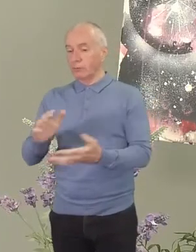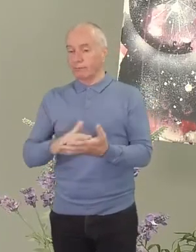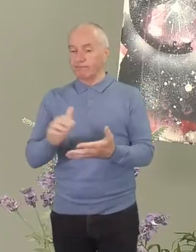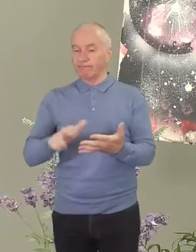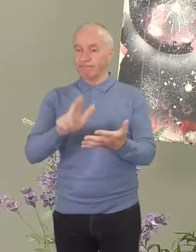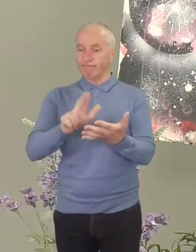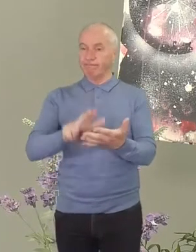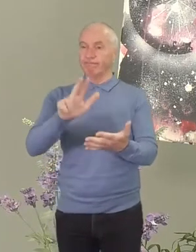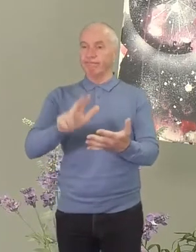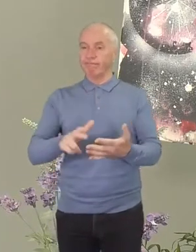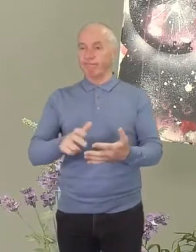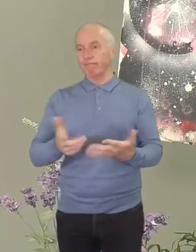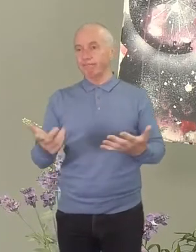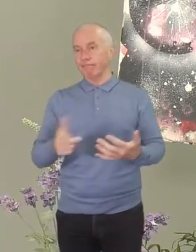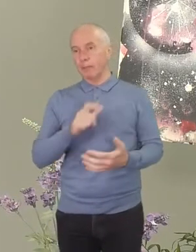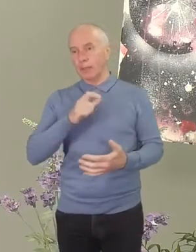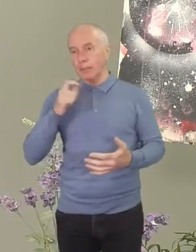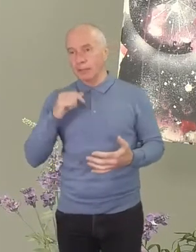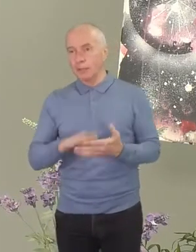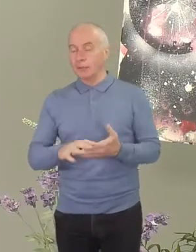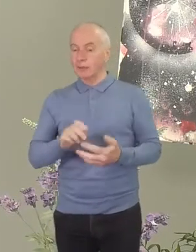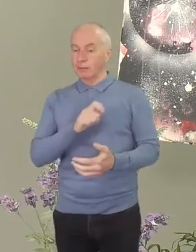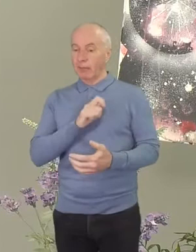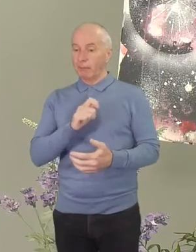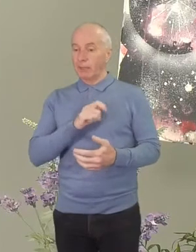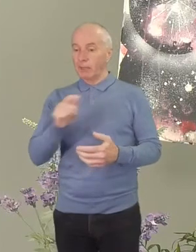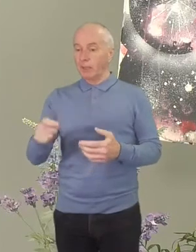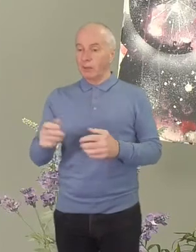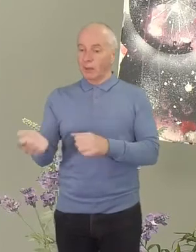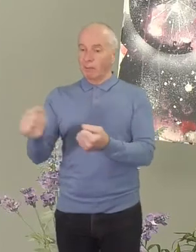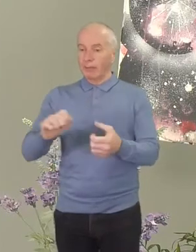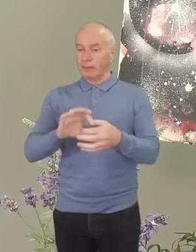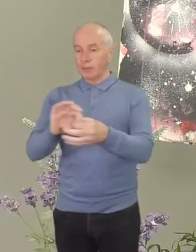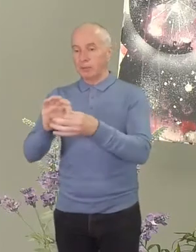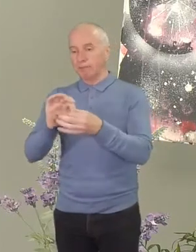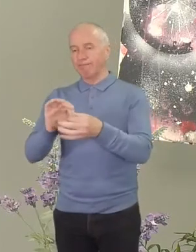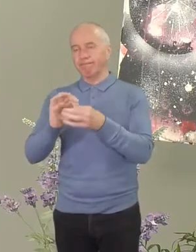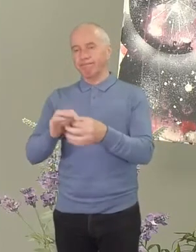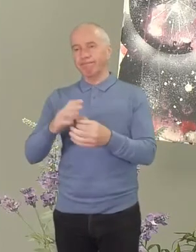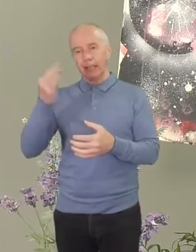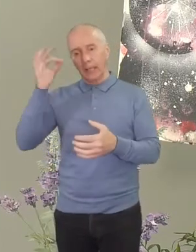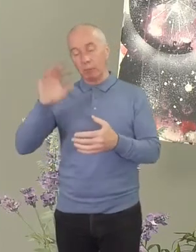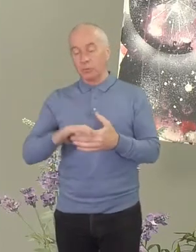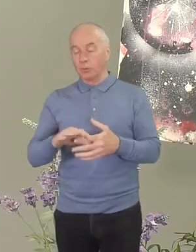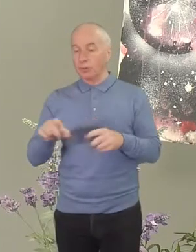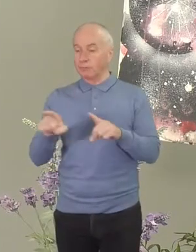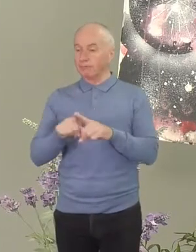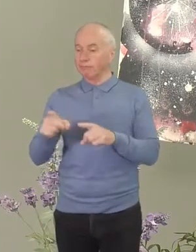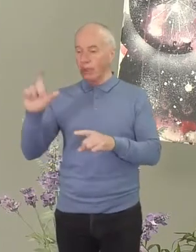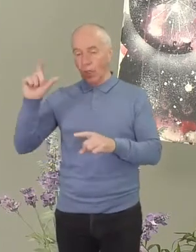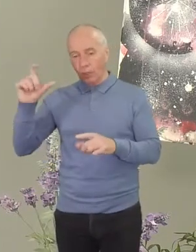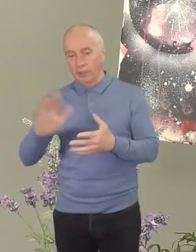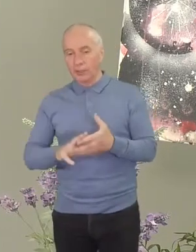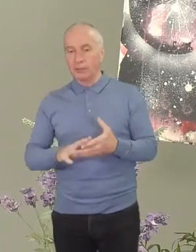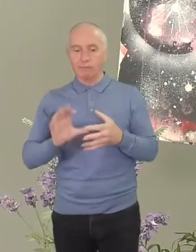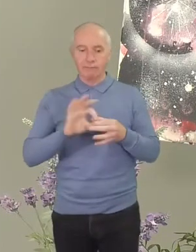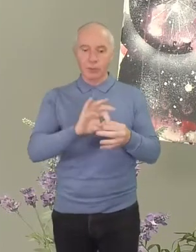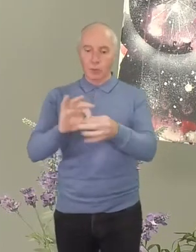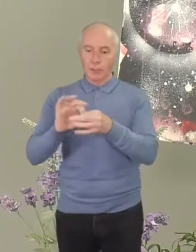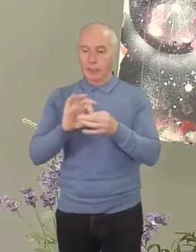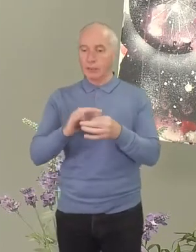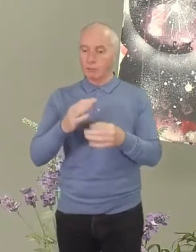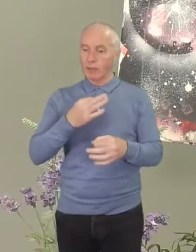ministers, members of Baptist Union Council, representatives of colleges, association representatives